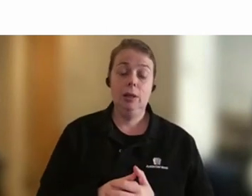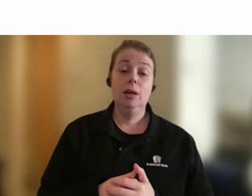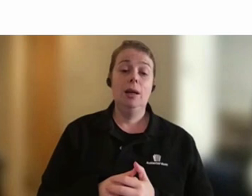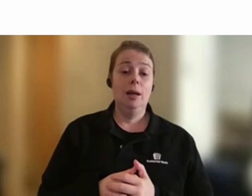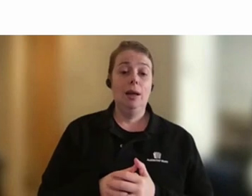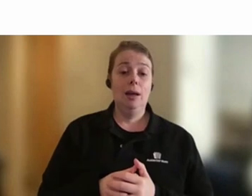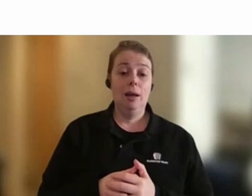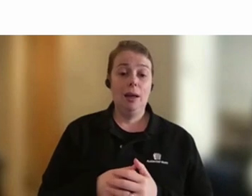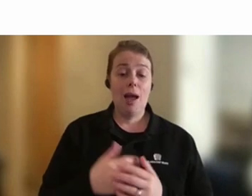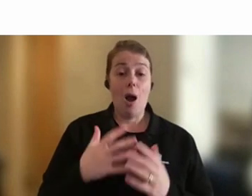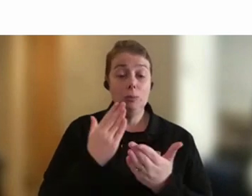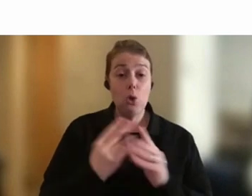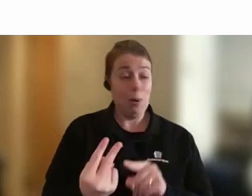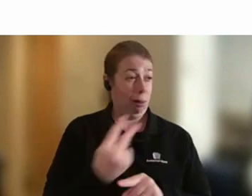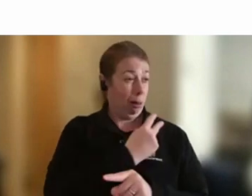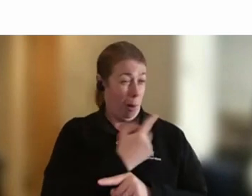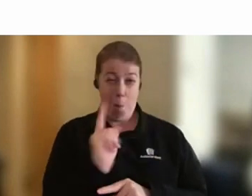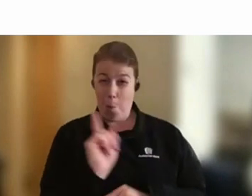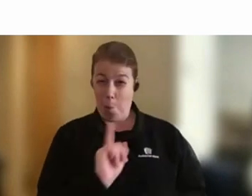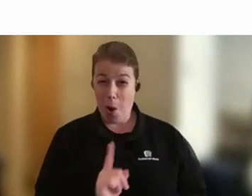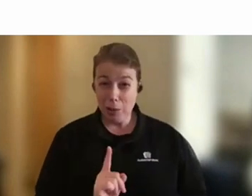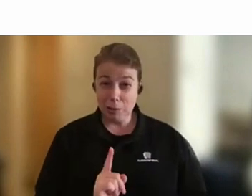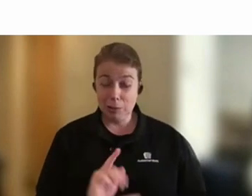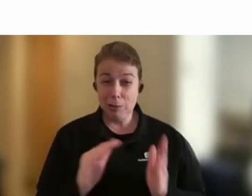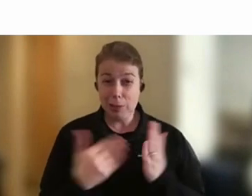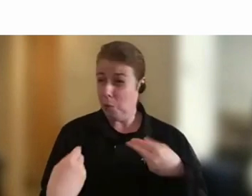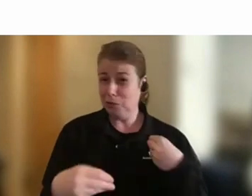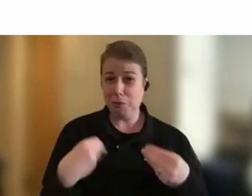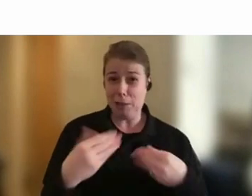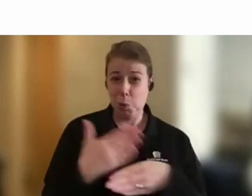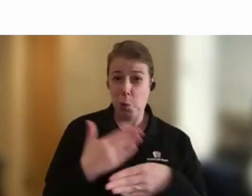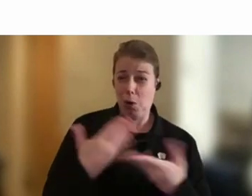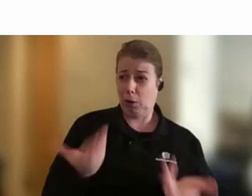back and go, well, what was that? It's now just kind of flexible work arrangements.